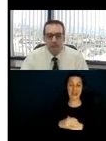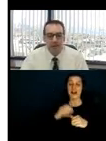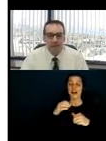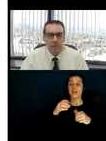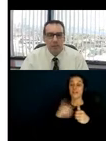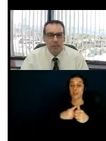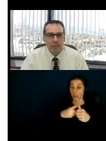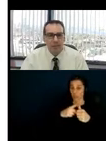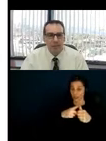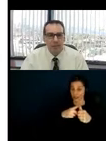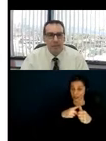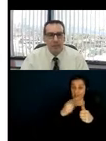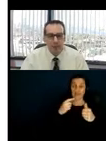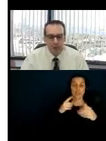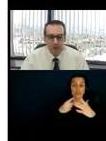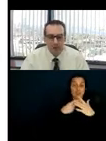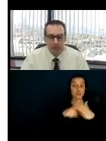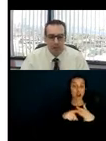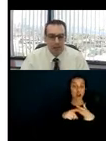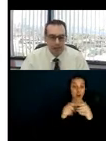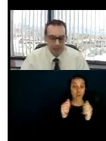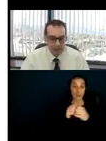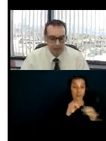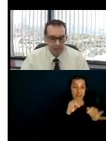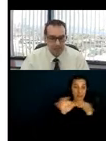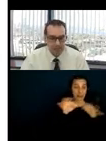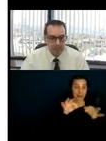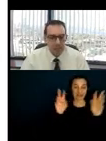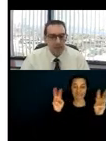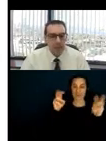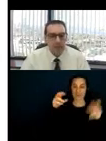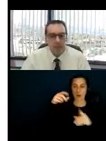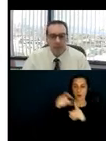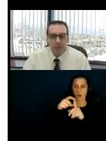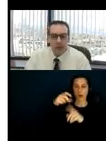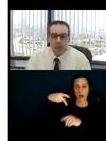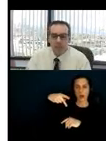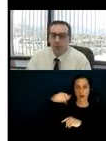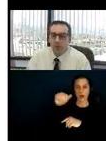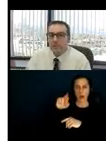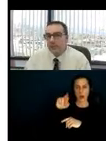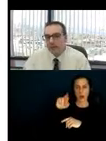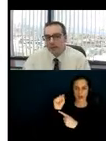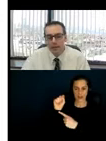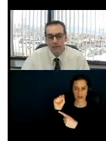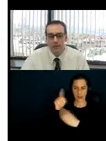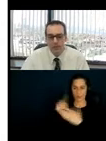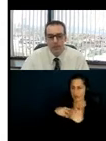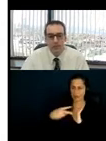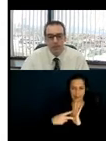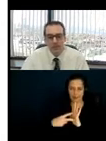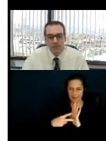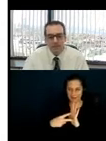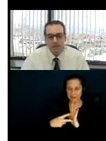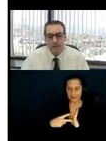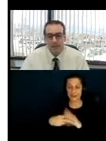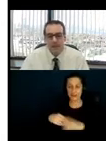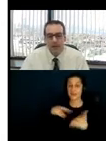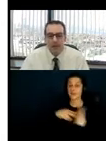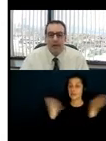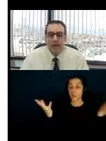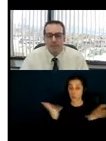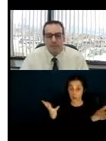with defining what a parklet actually is. A parklet are small seating areas or some green spaces